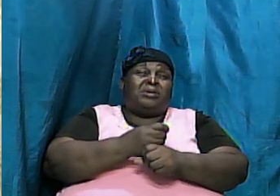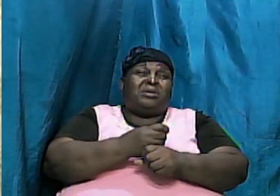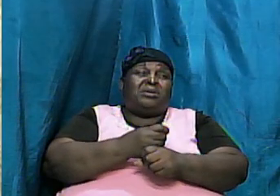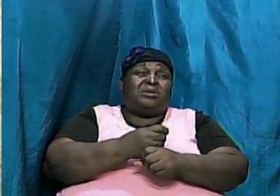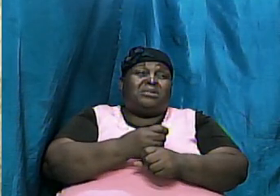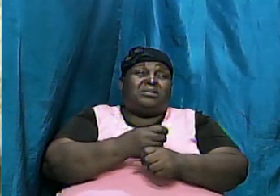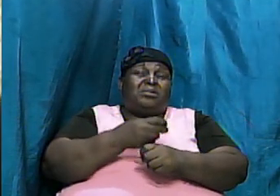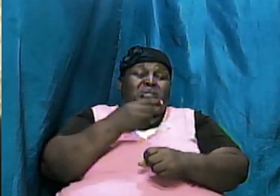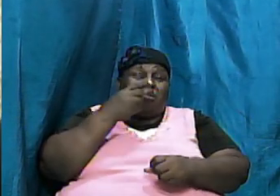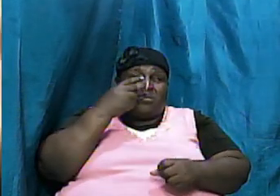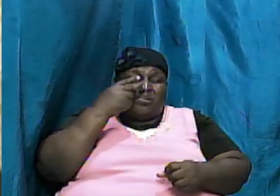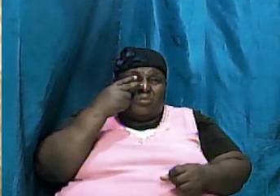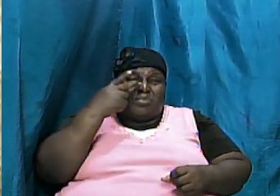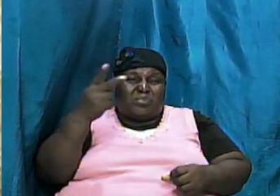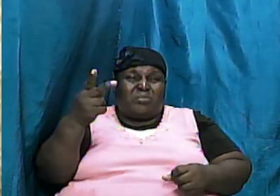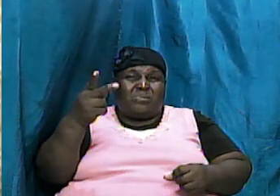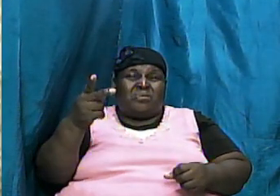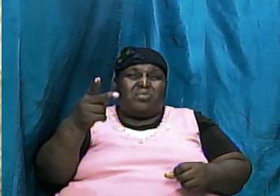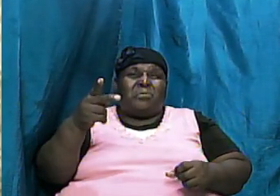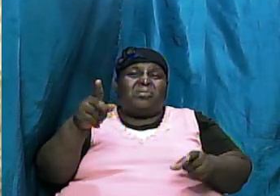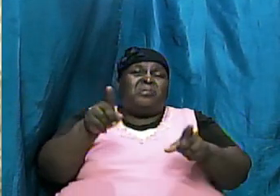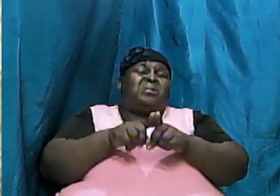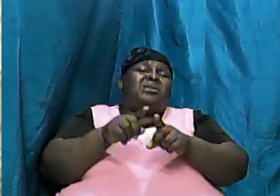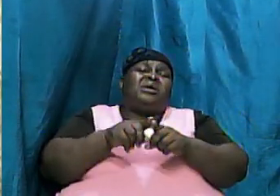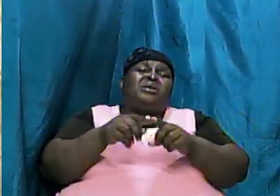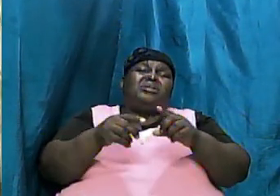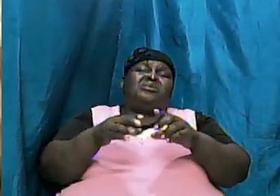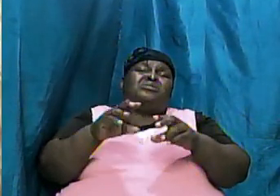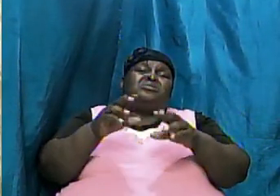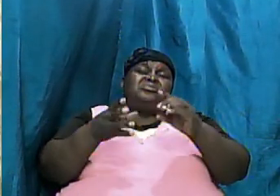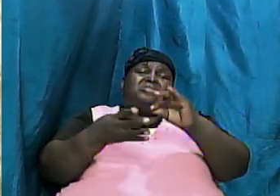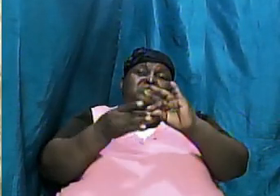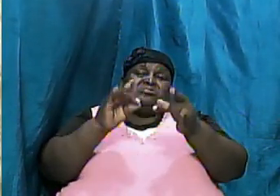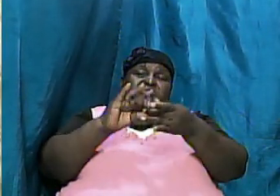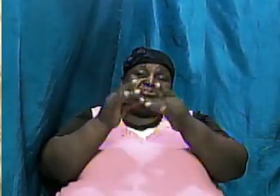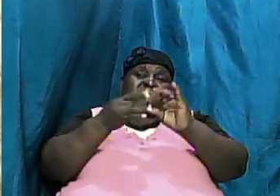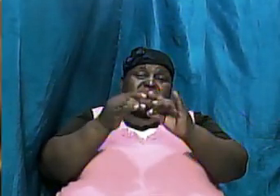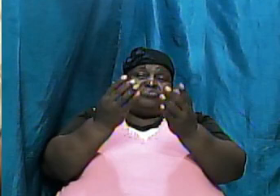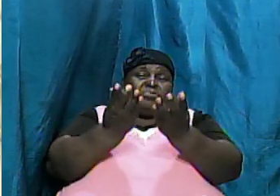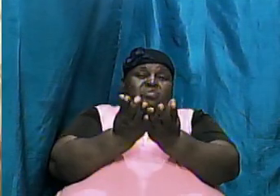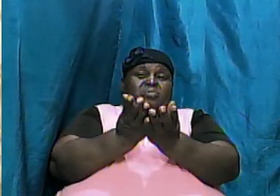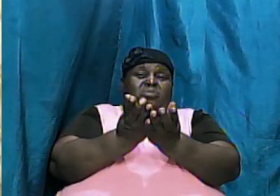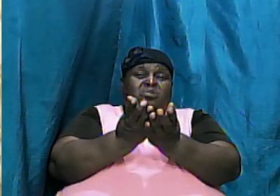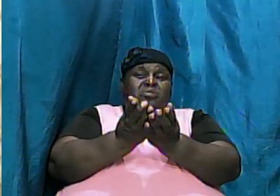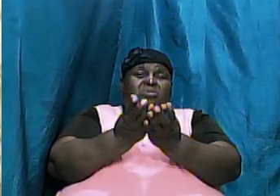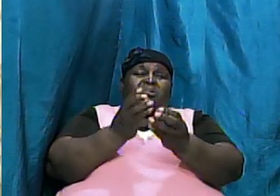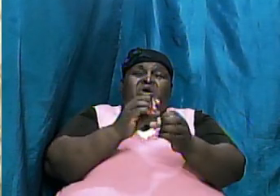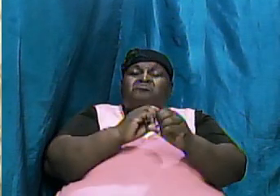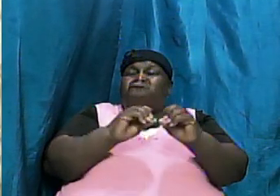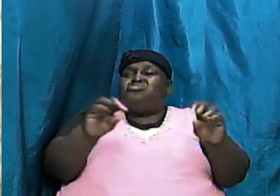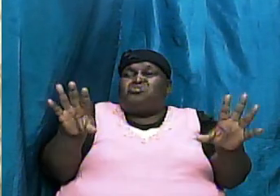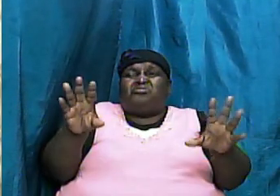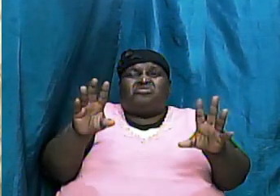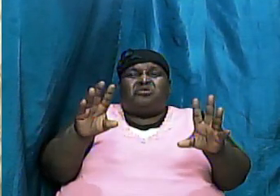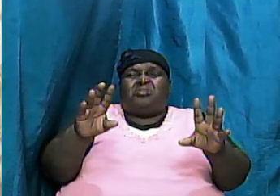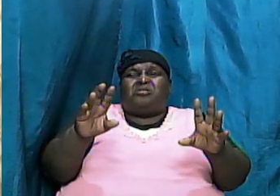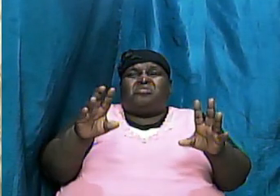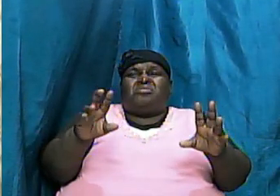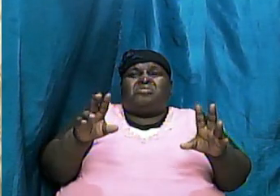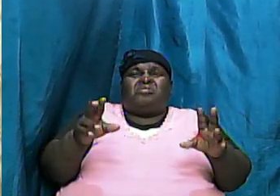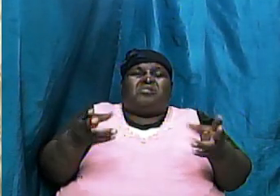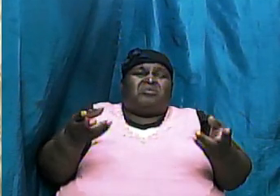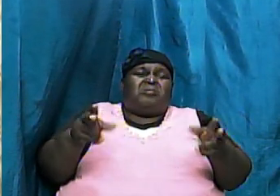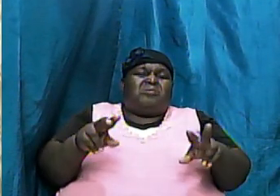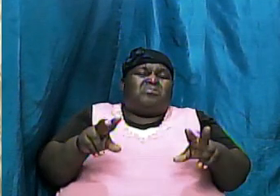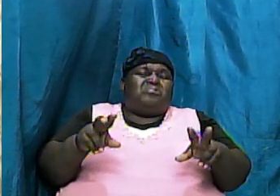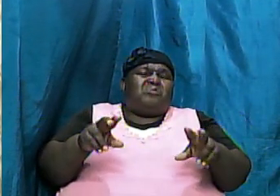out of nowhere somebody just come and said let there be light nothing can go like that they say out of